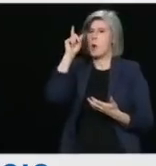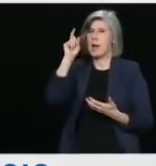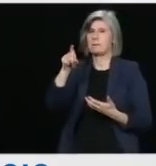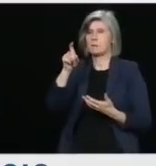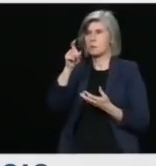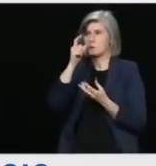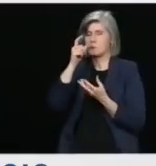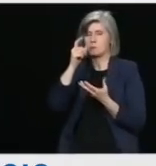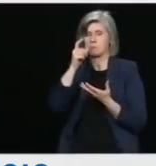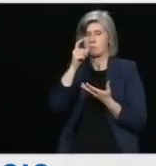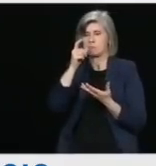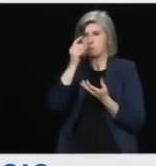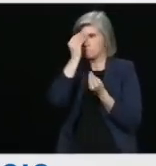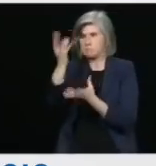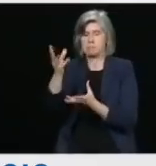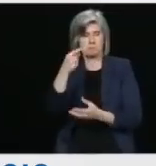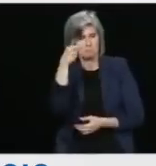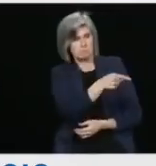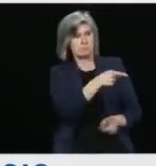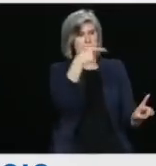Thank you, Ministers. Jim, follow-up?